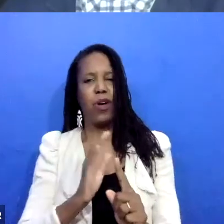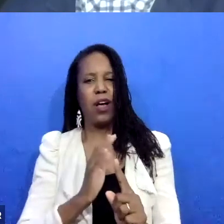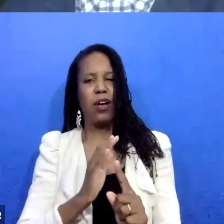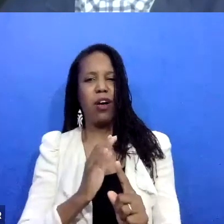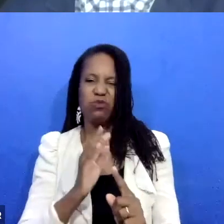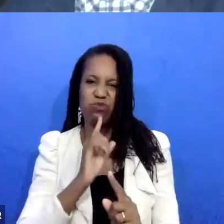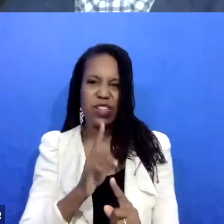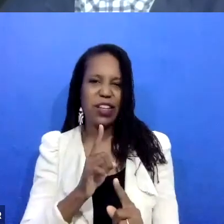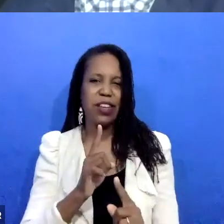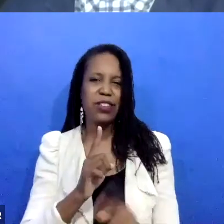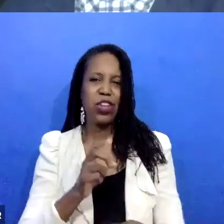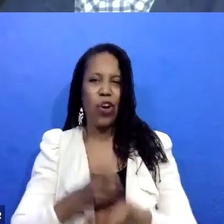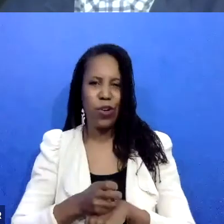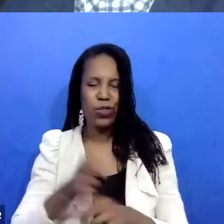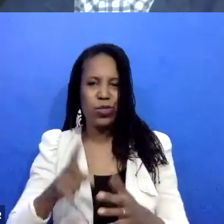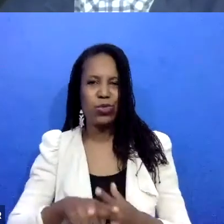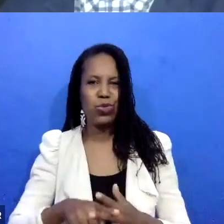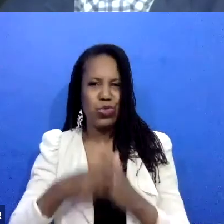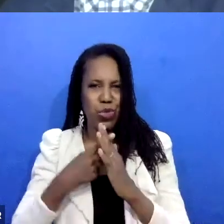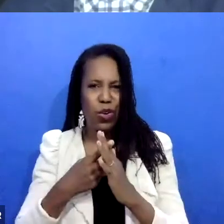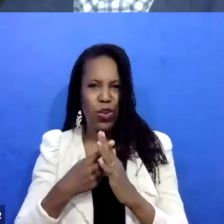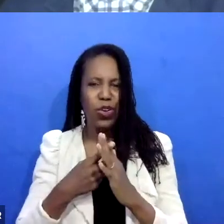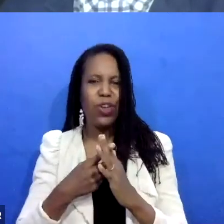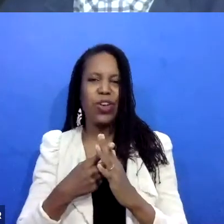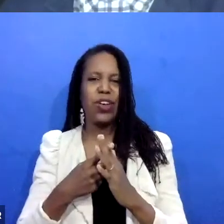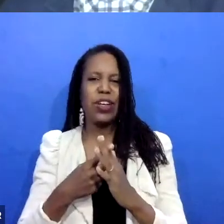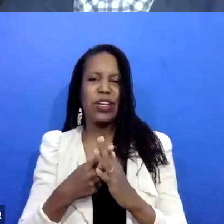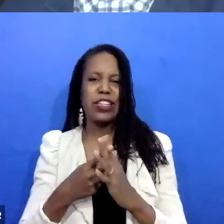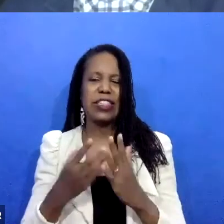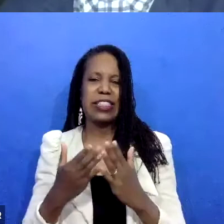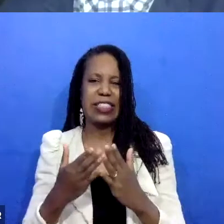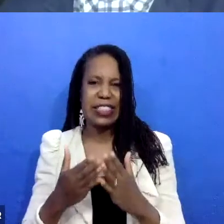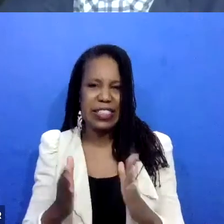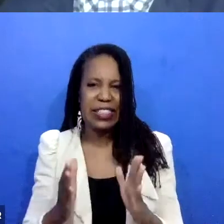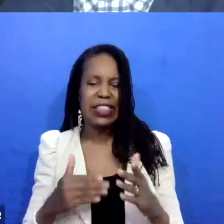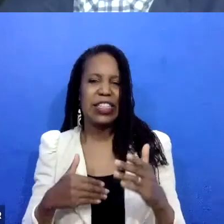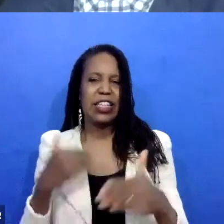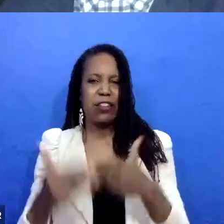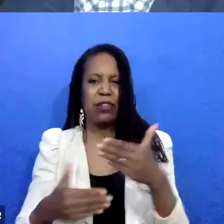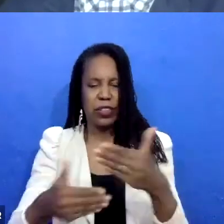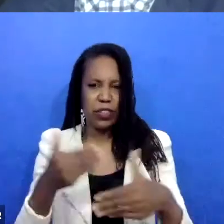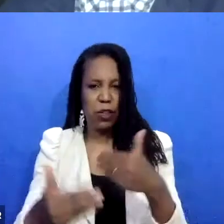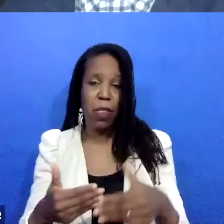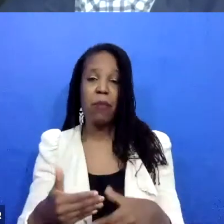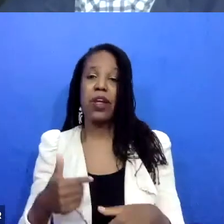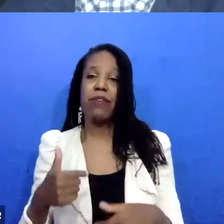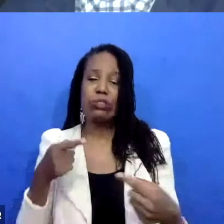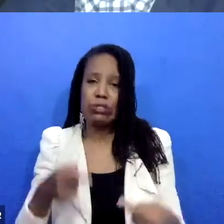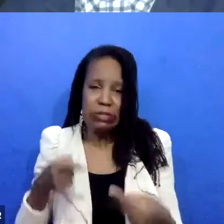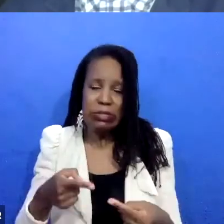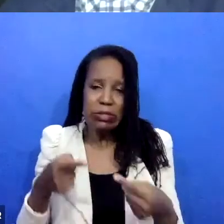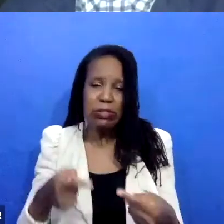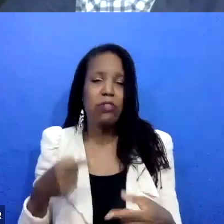really sticking with it, we started a long standing youth diversion program here in the Bay Area.